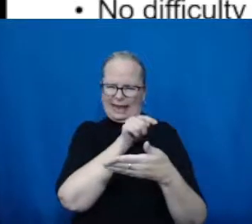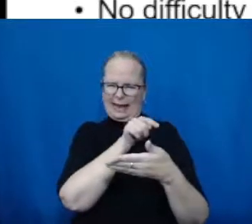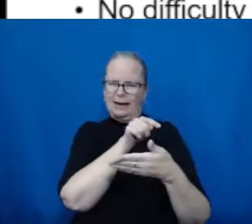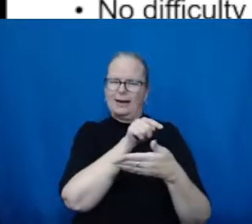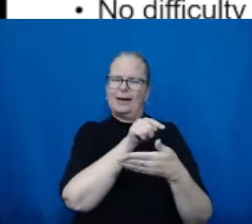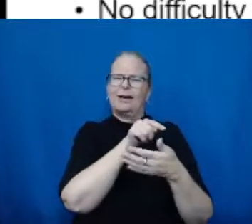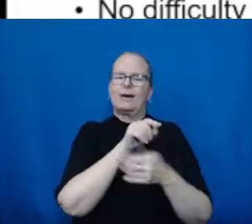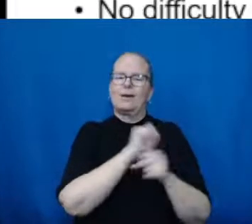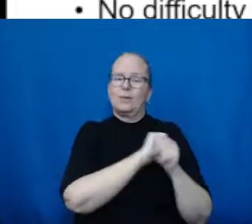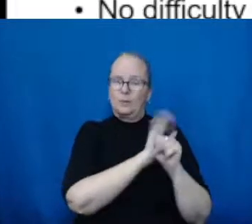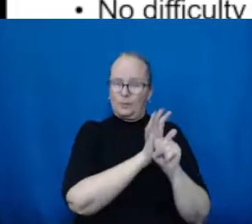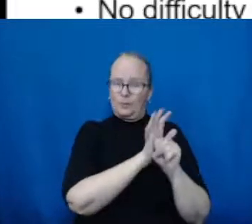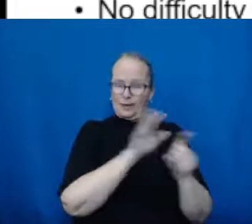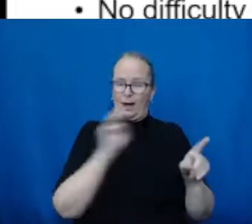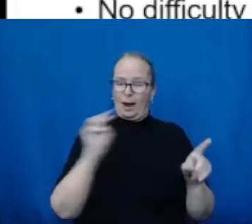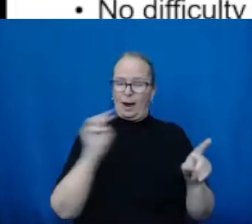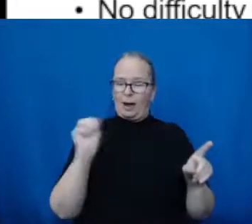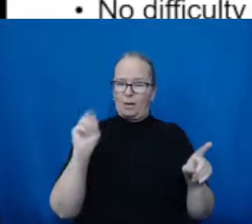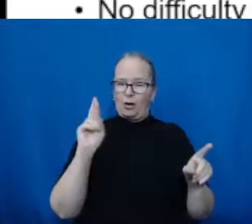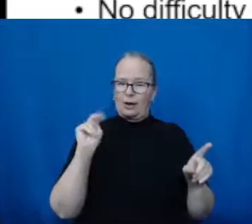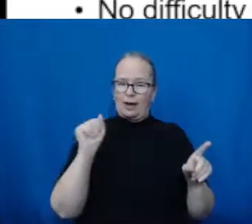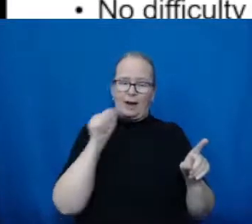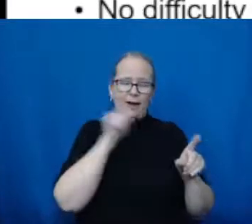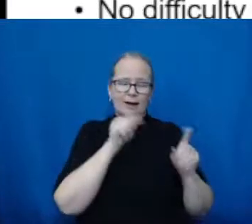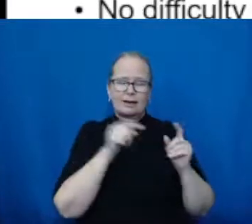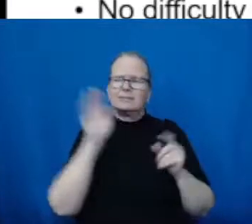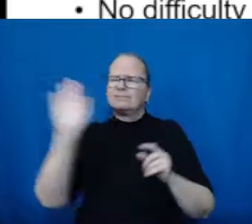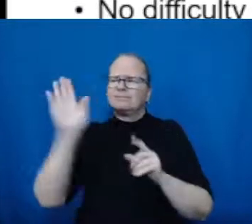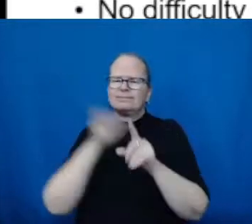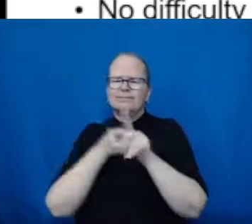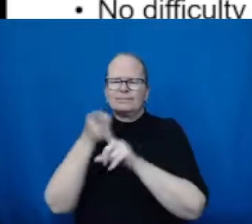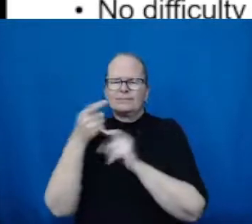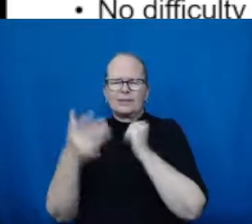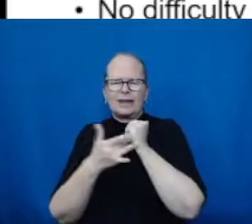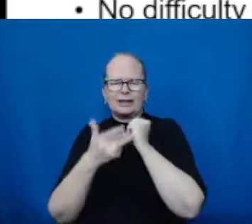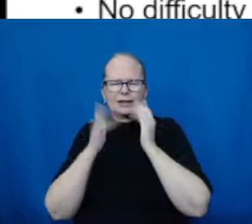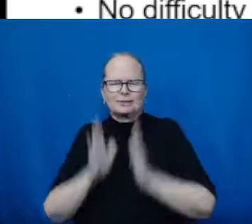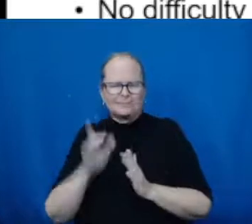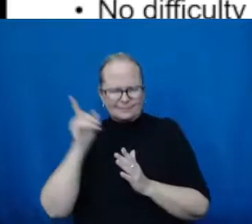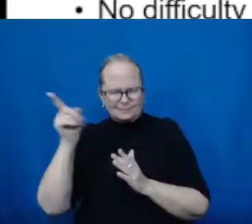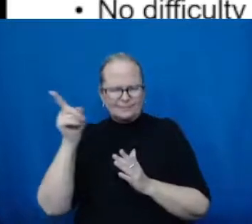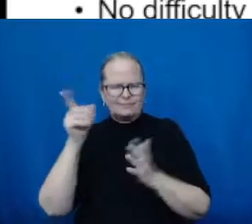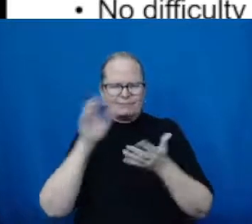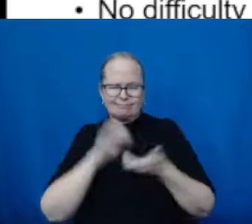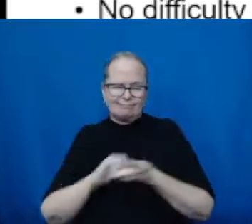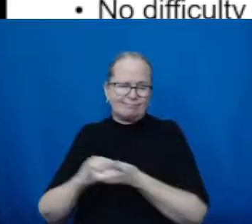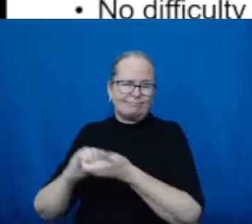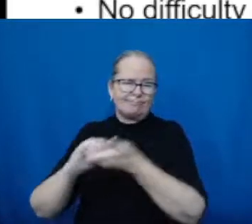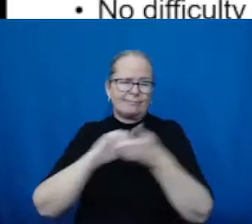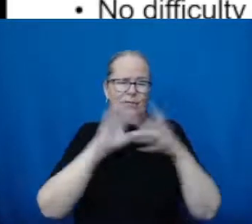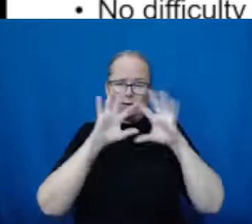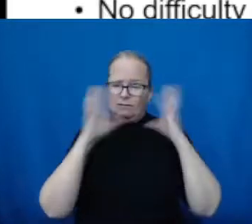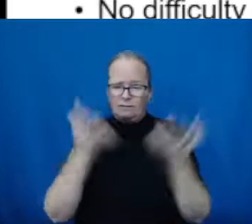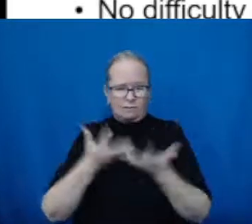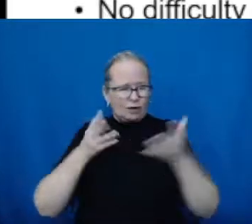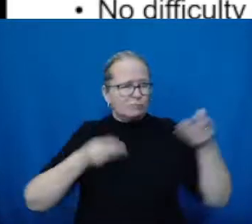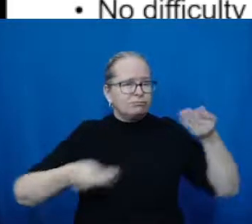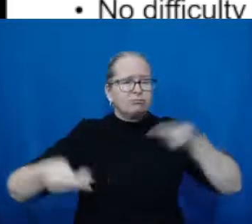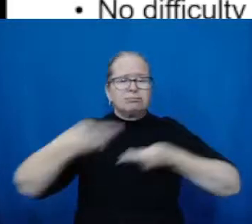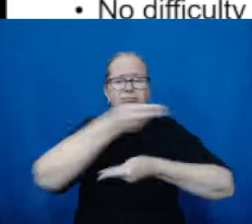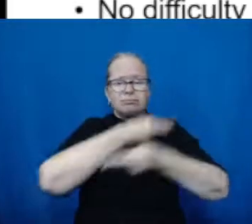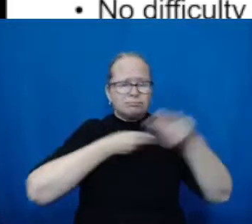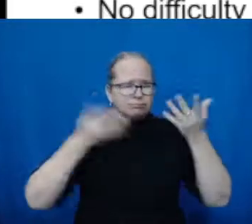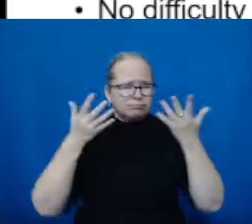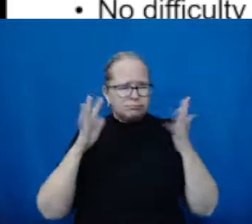worldwide collaboration, lots of funding that was easily available, readily available, which is sometimes a barrier for clinical trials.